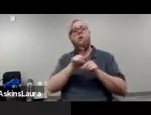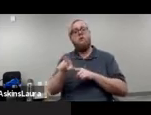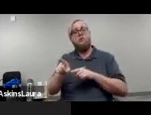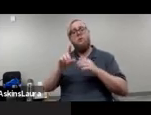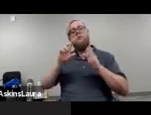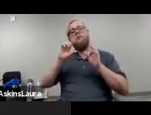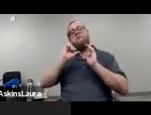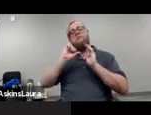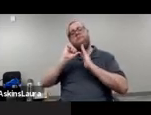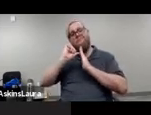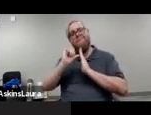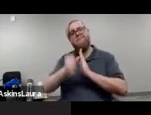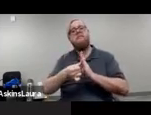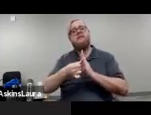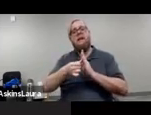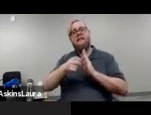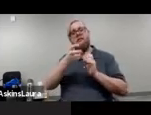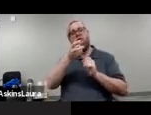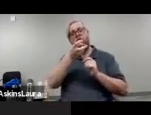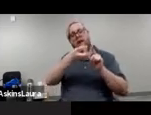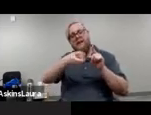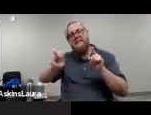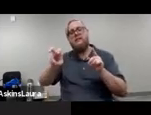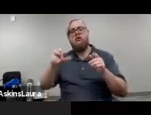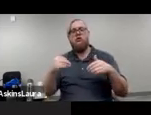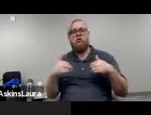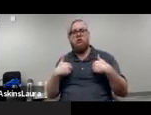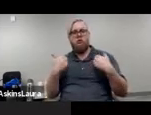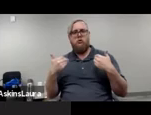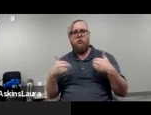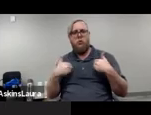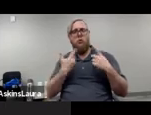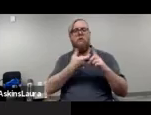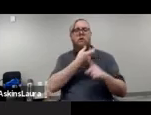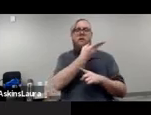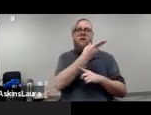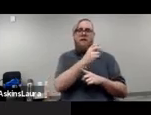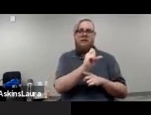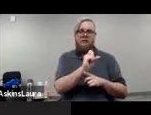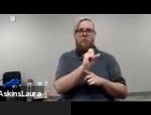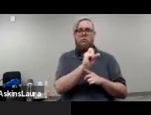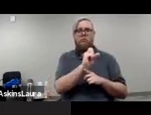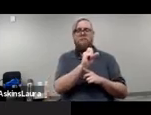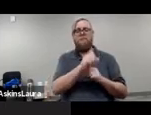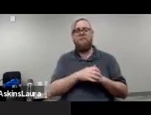more emphasis on transition youth of high school age.